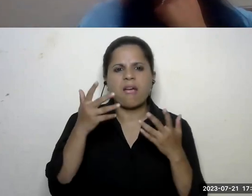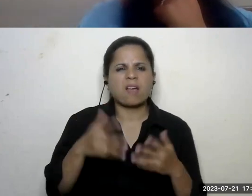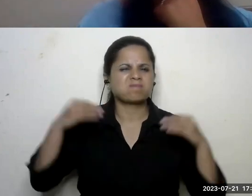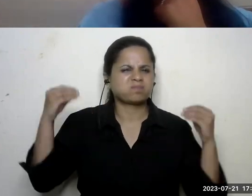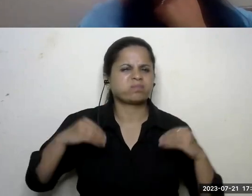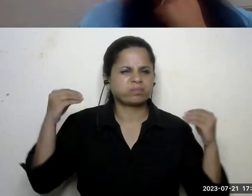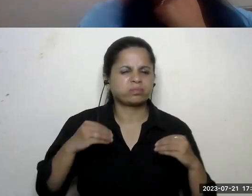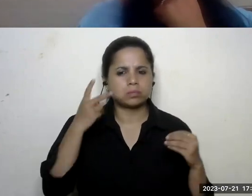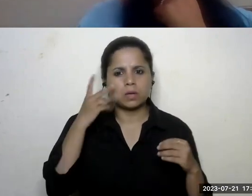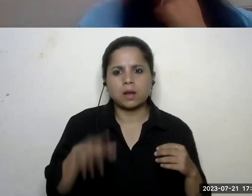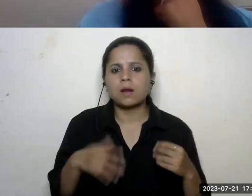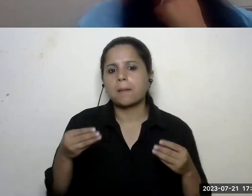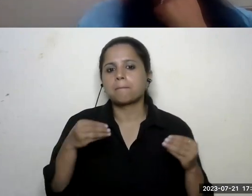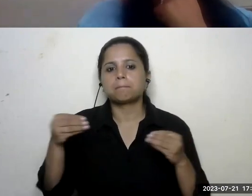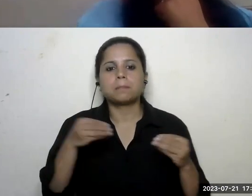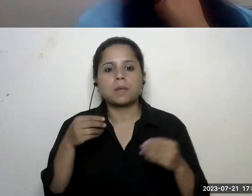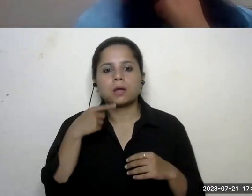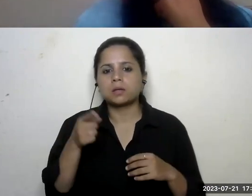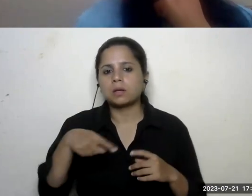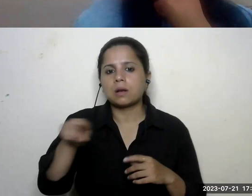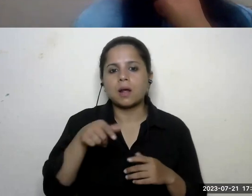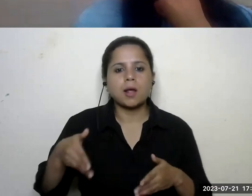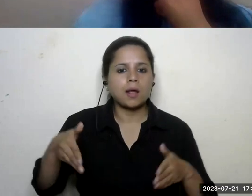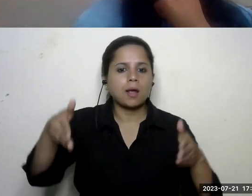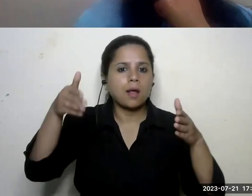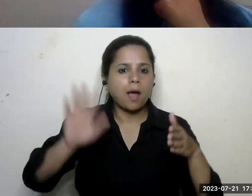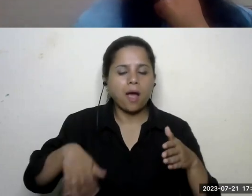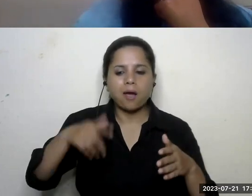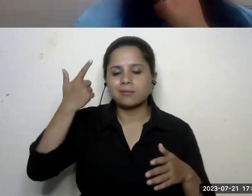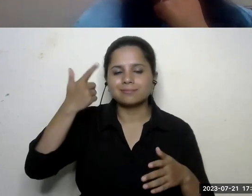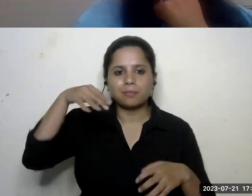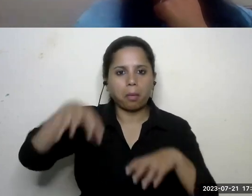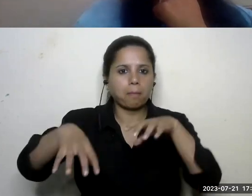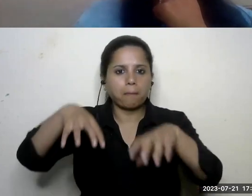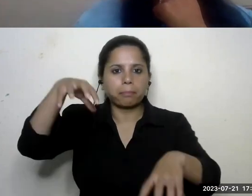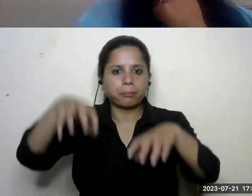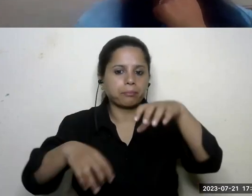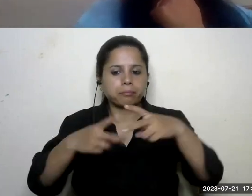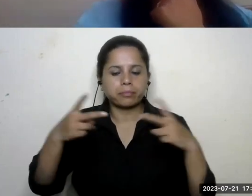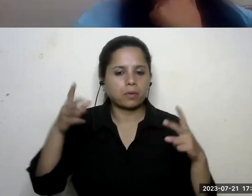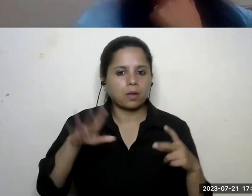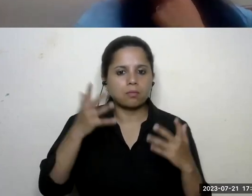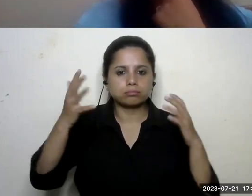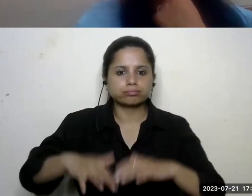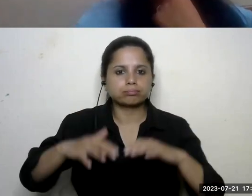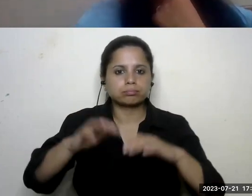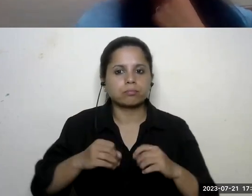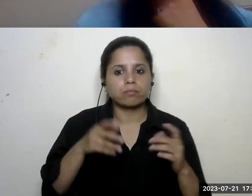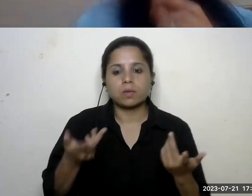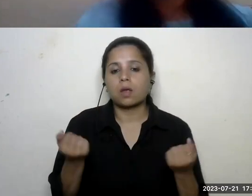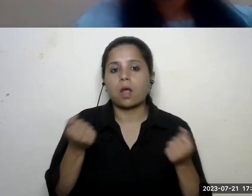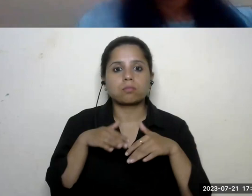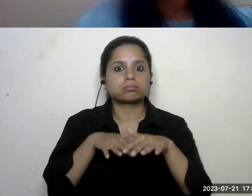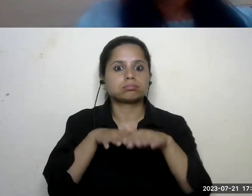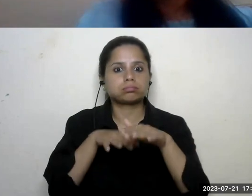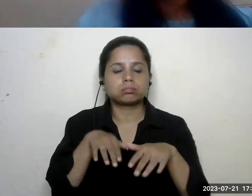and the amount of plastic the roads have potholes so i mean the amount of traffic and the amount of rain